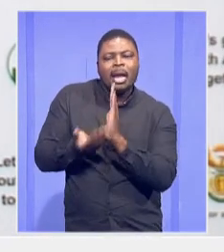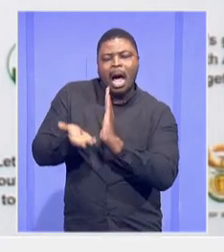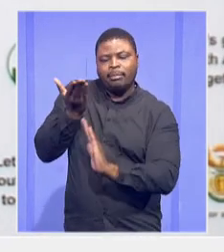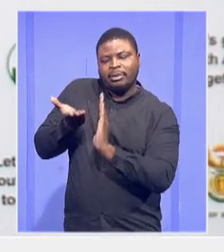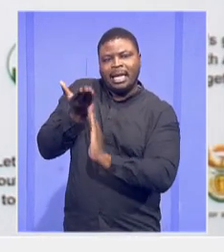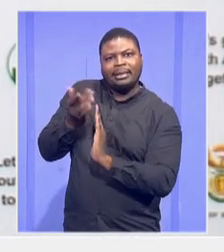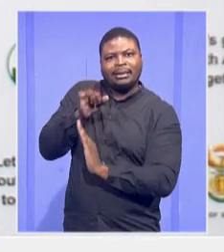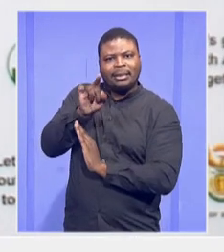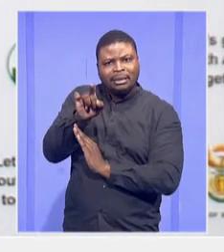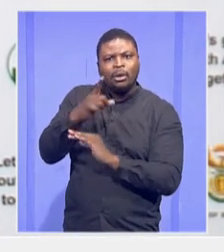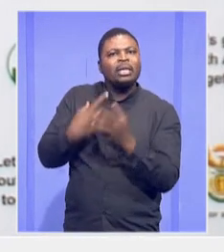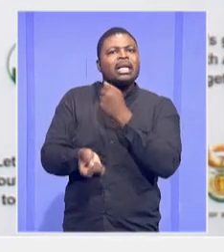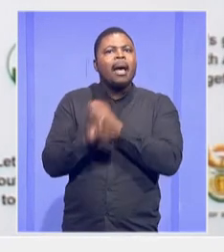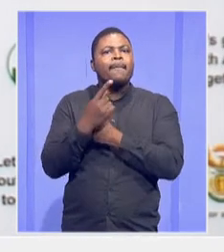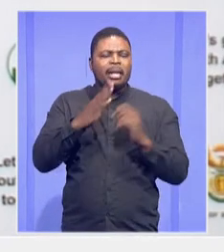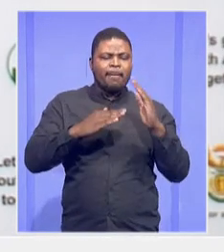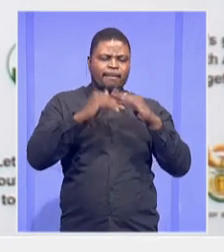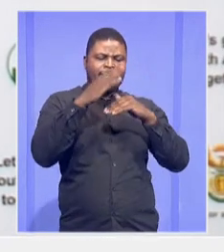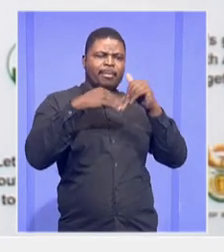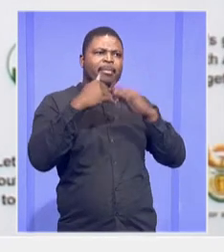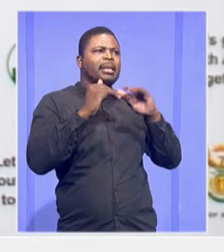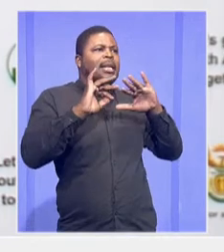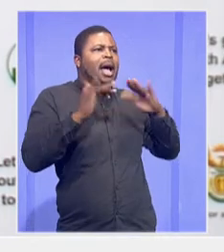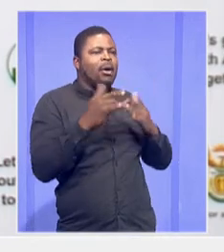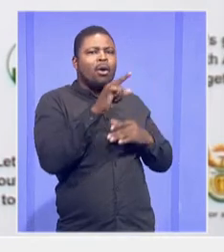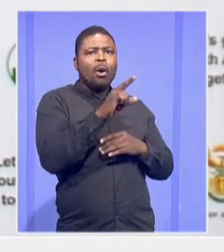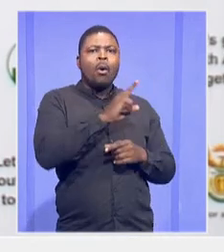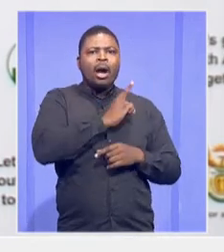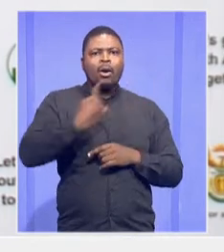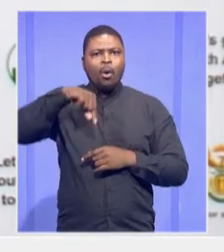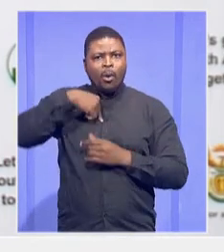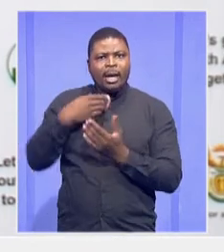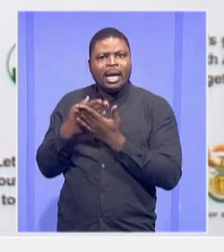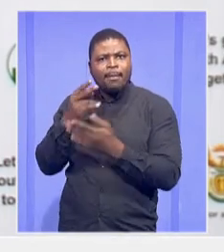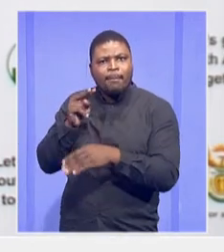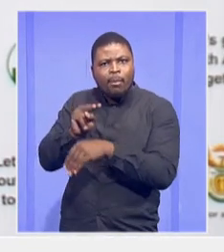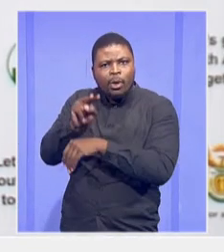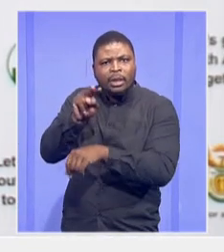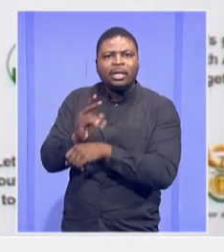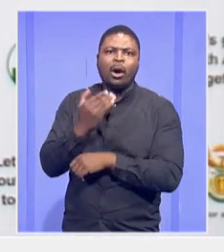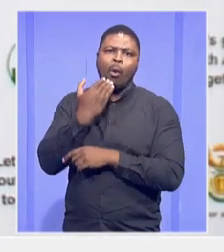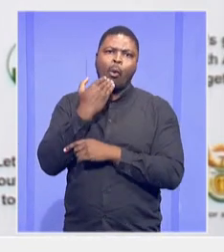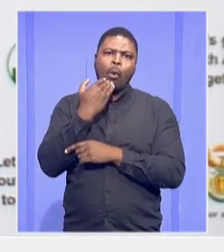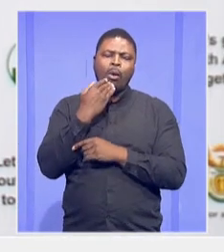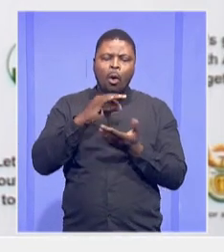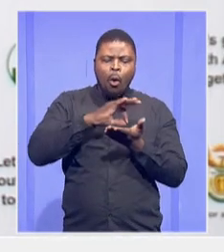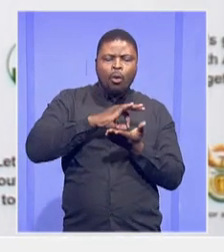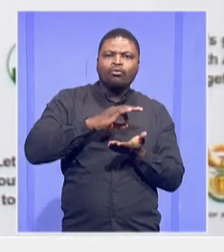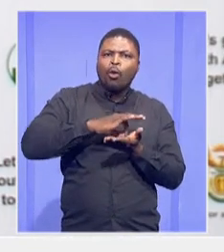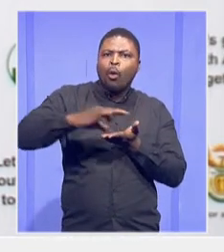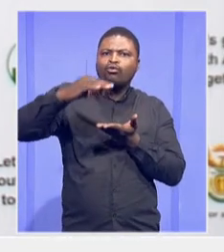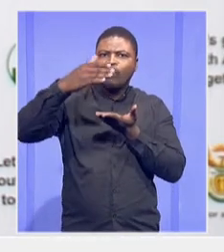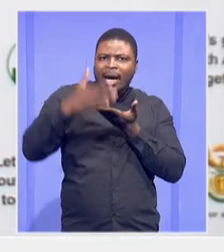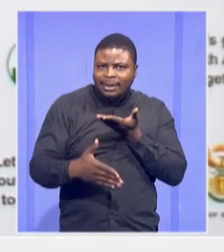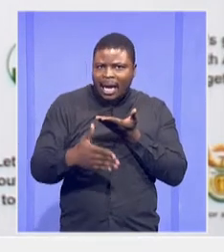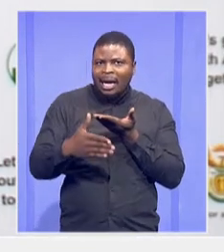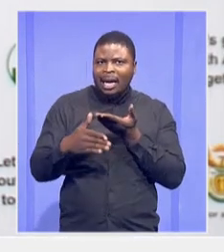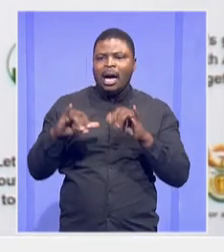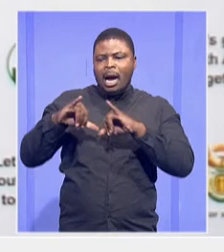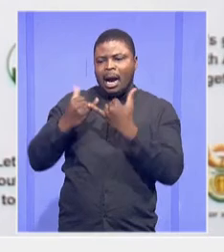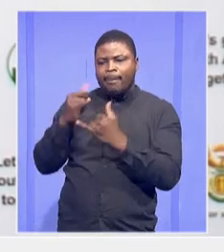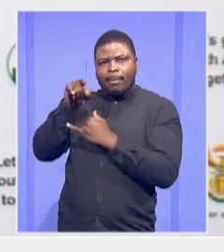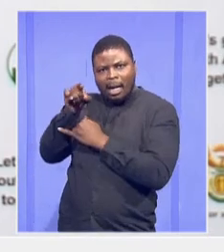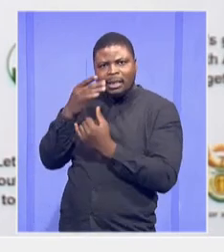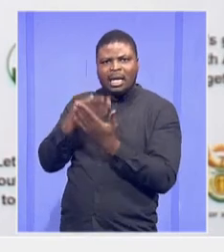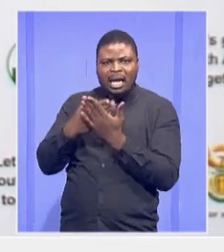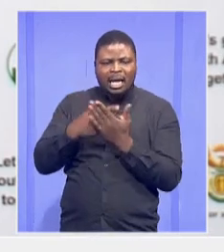site so that we're able to monitor contractors. In the past, a contractor would come and stay for a month or two